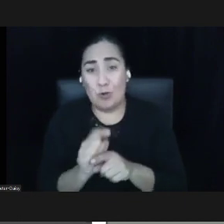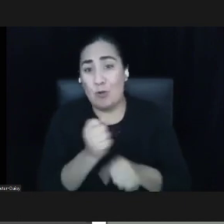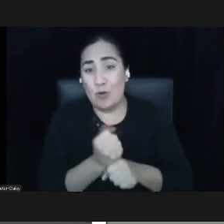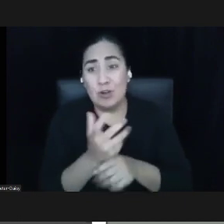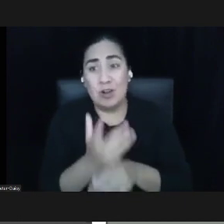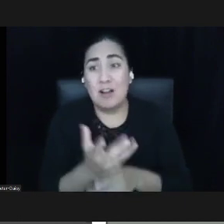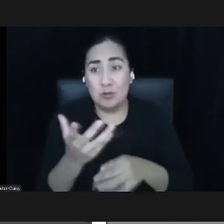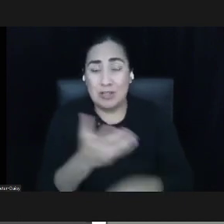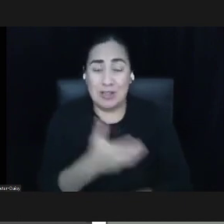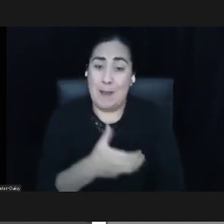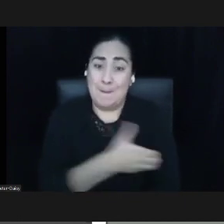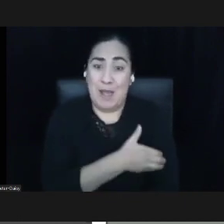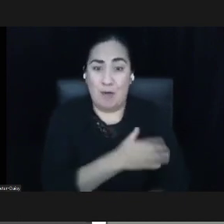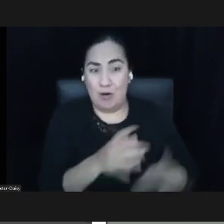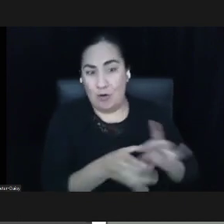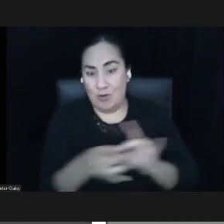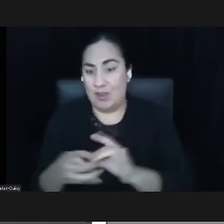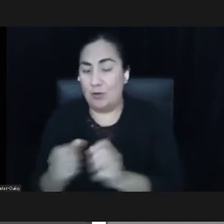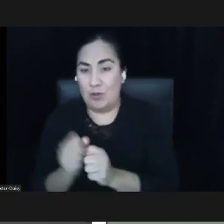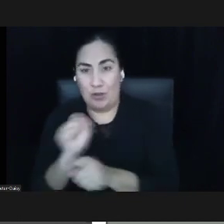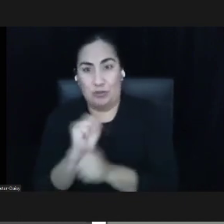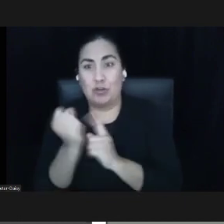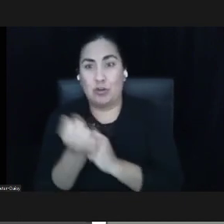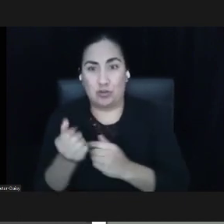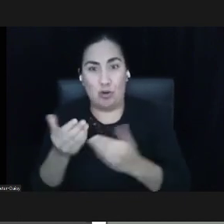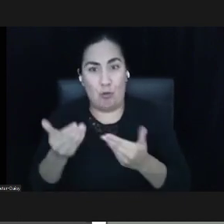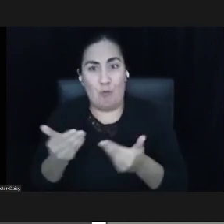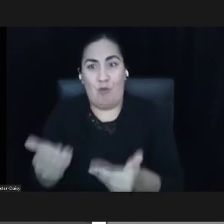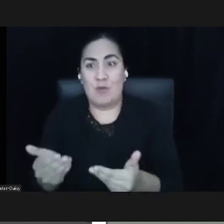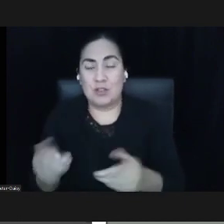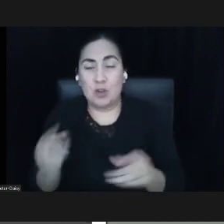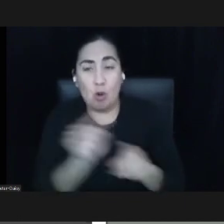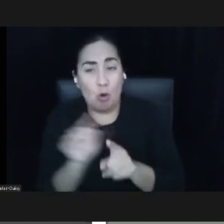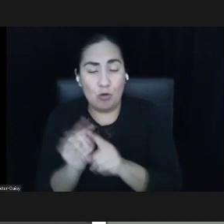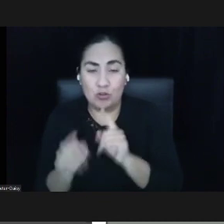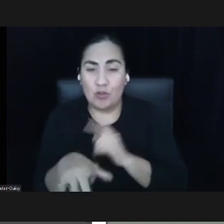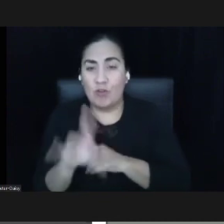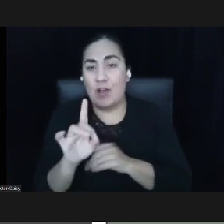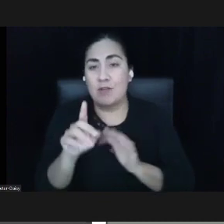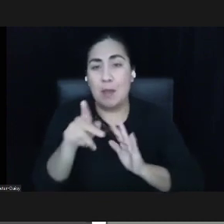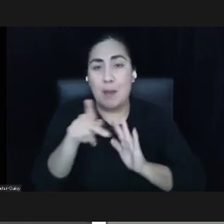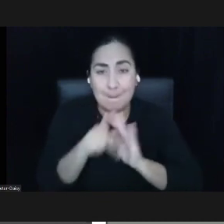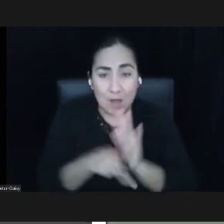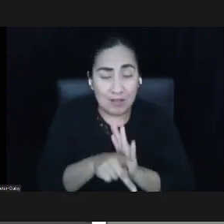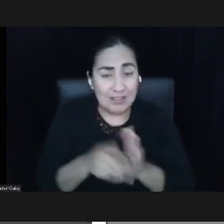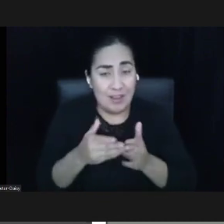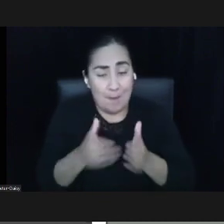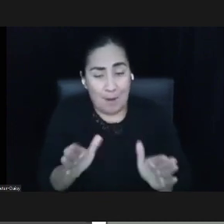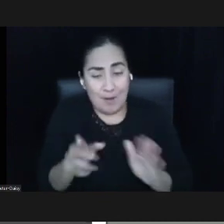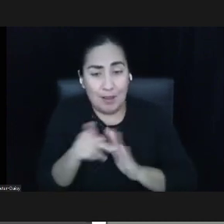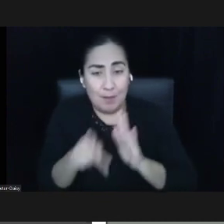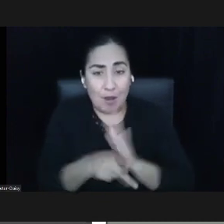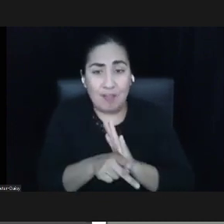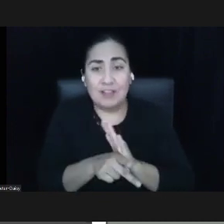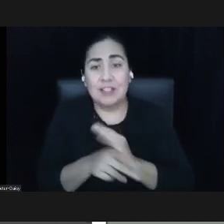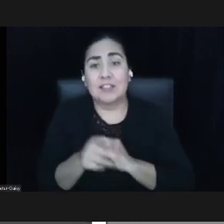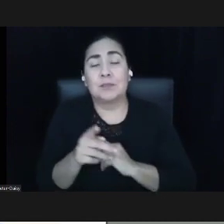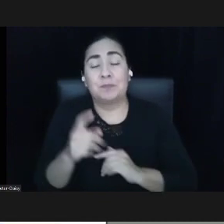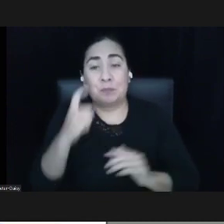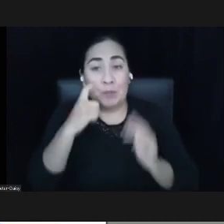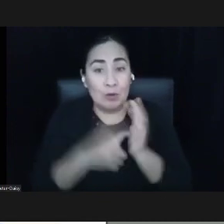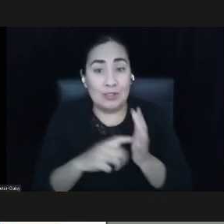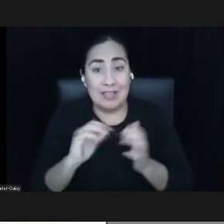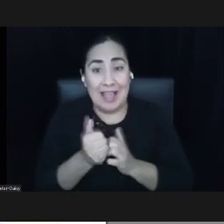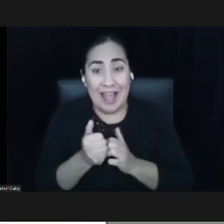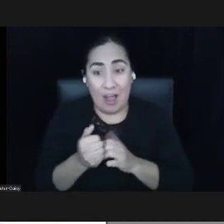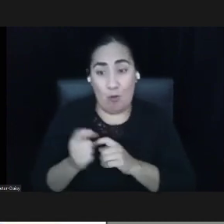found other policies that we documented that pull out the ways in which philanthropy has now become a tax